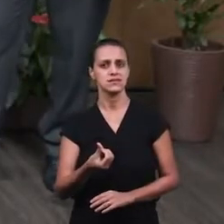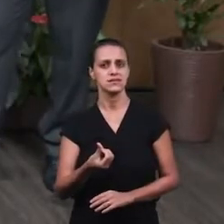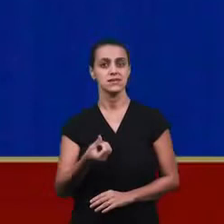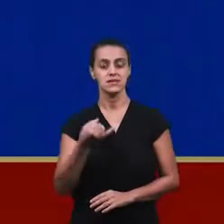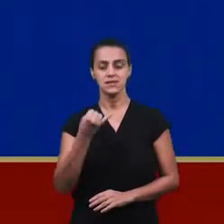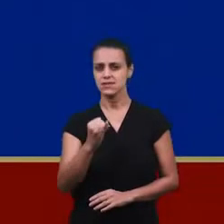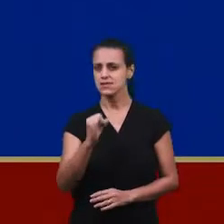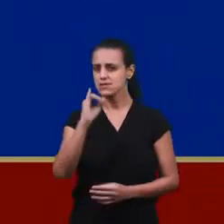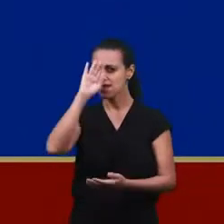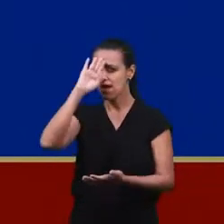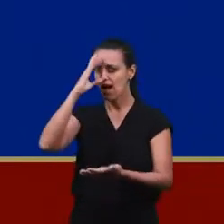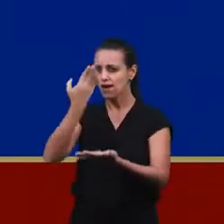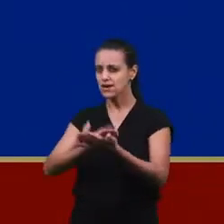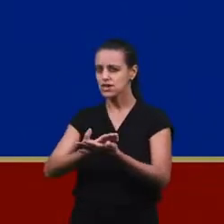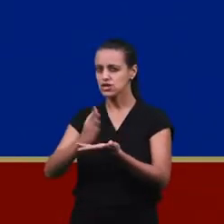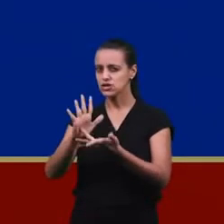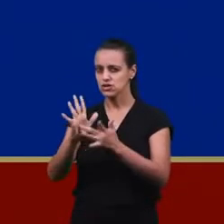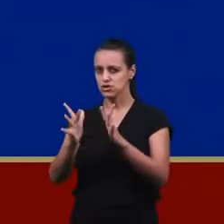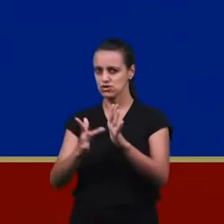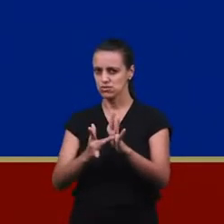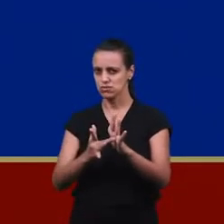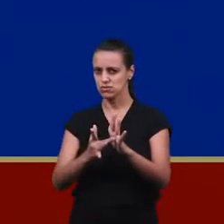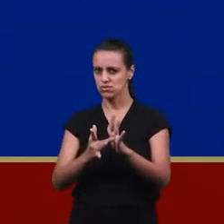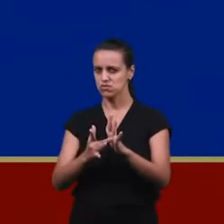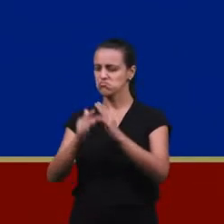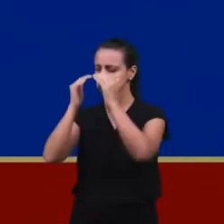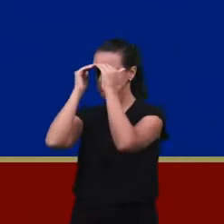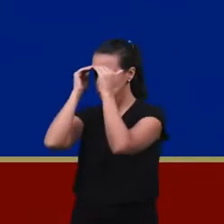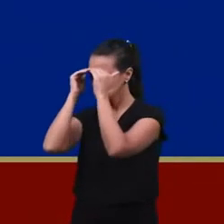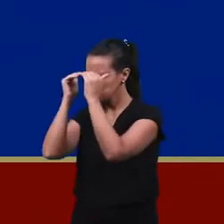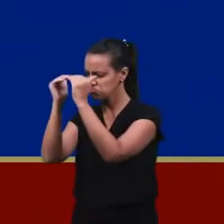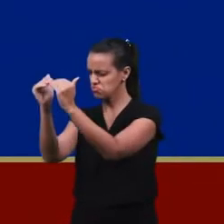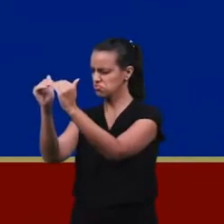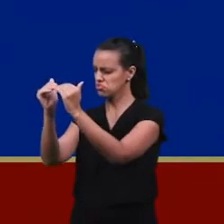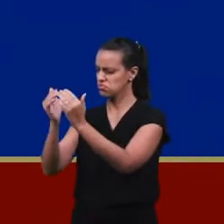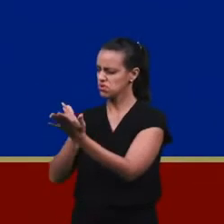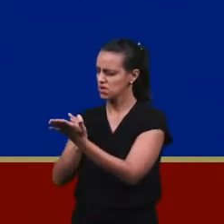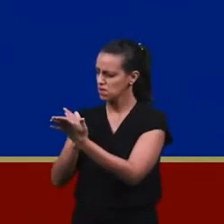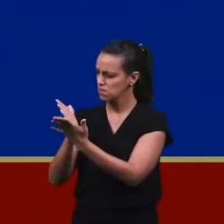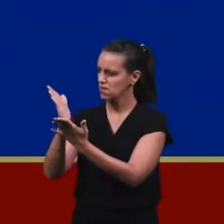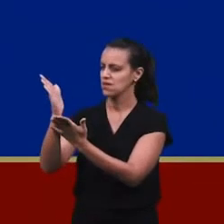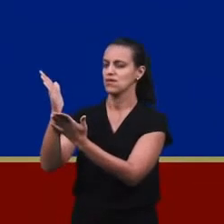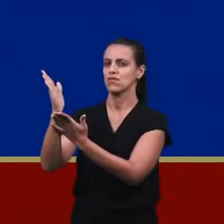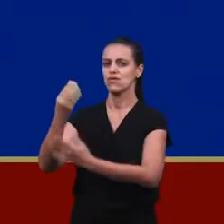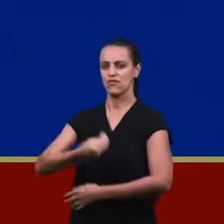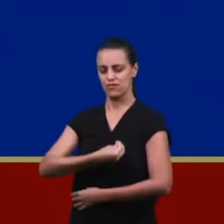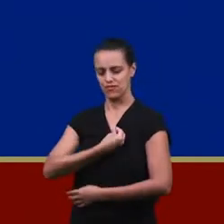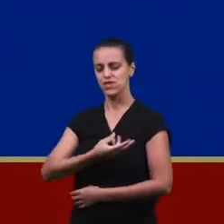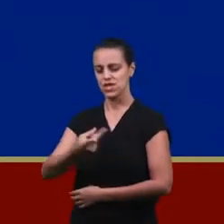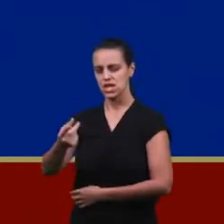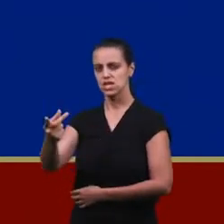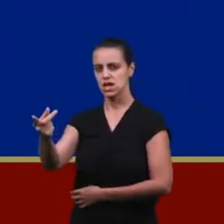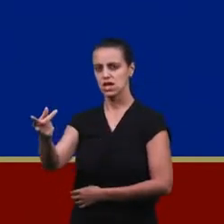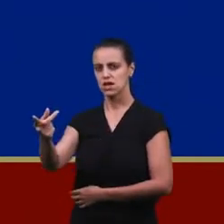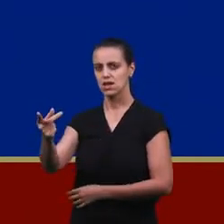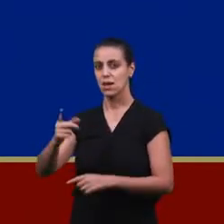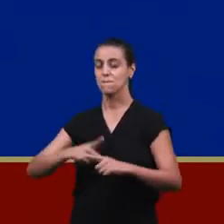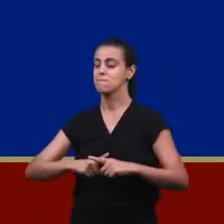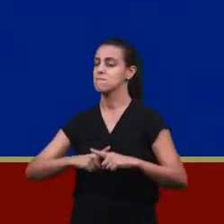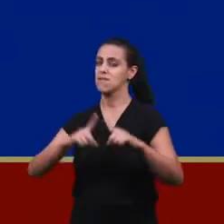He who believes in Jesus and walks on the path, has eternal life,